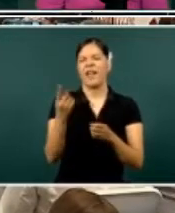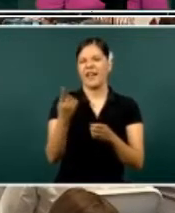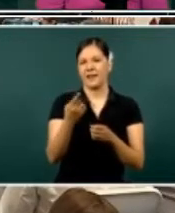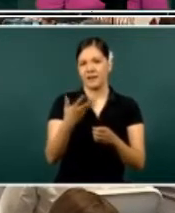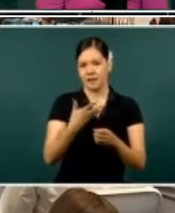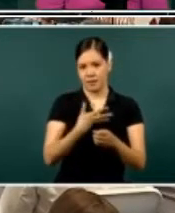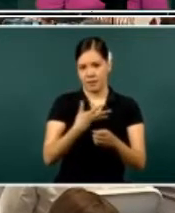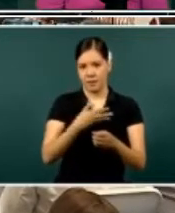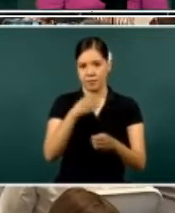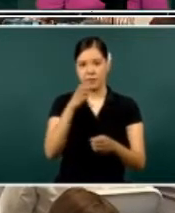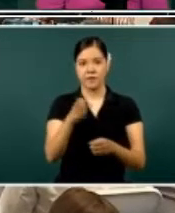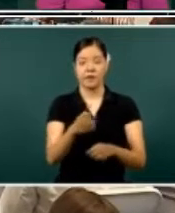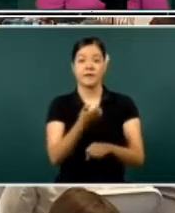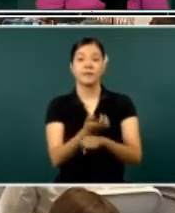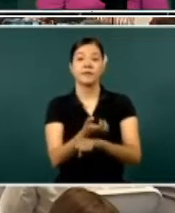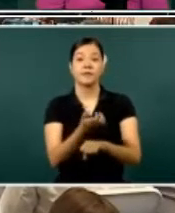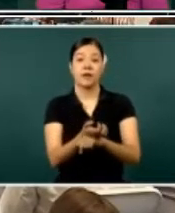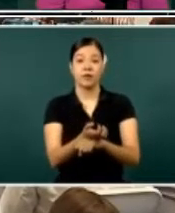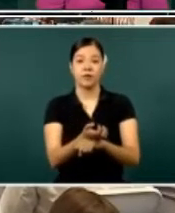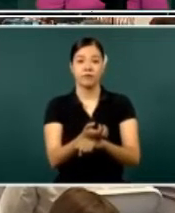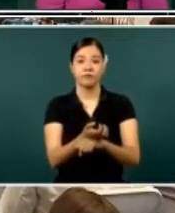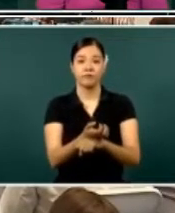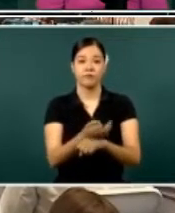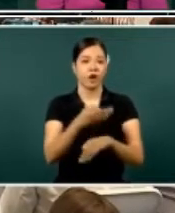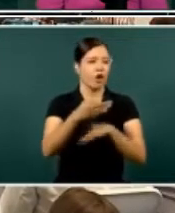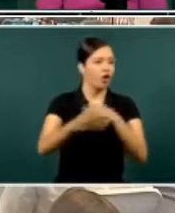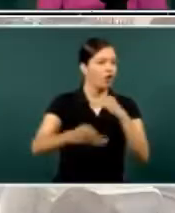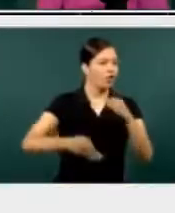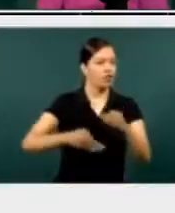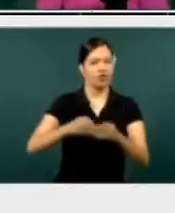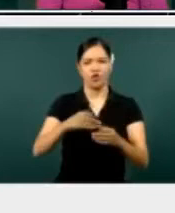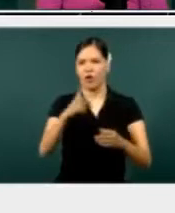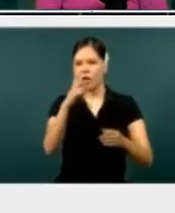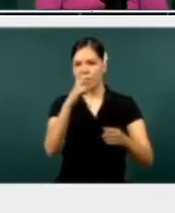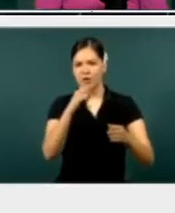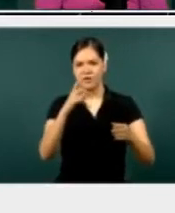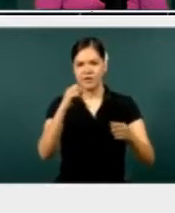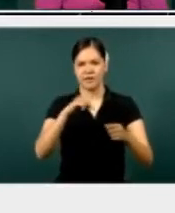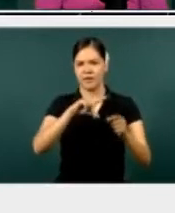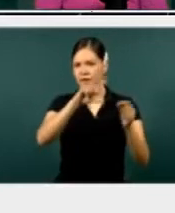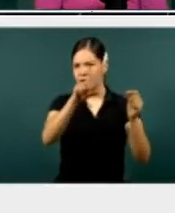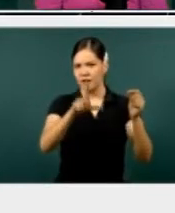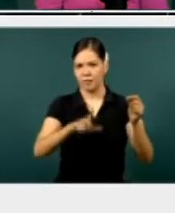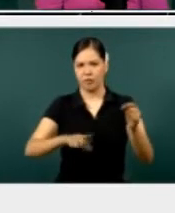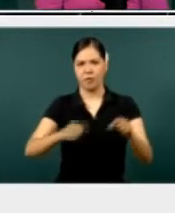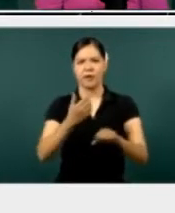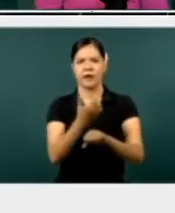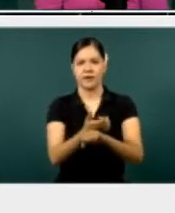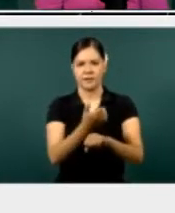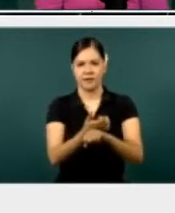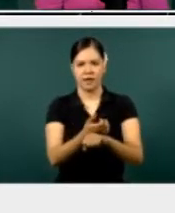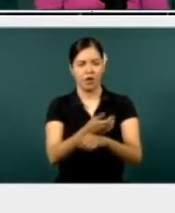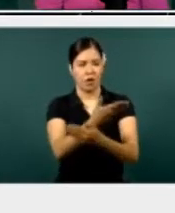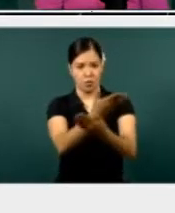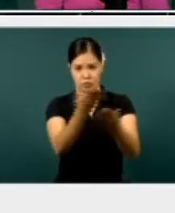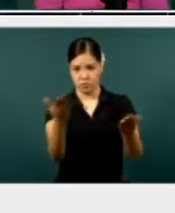So, so the, the forces that we have in the, here you can see,